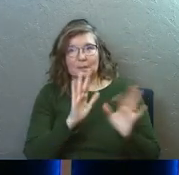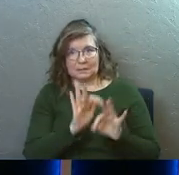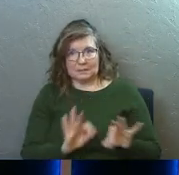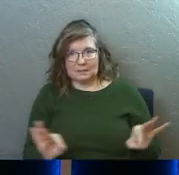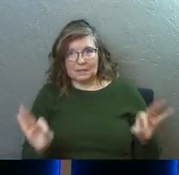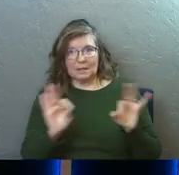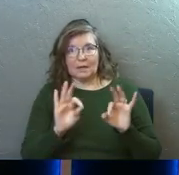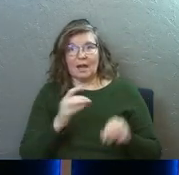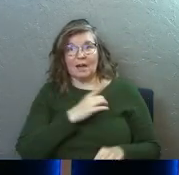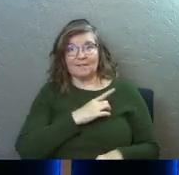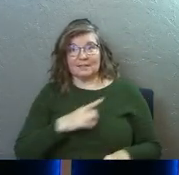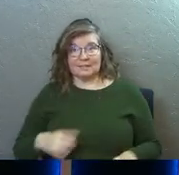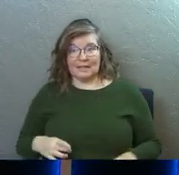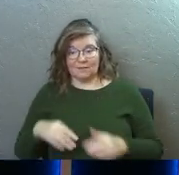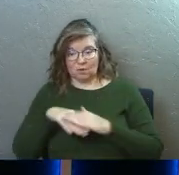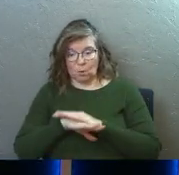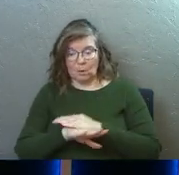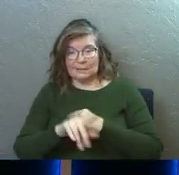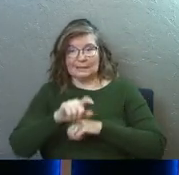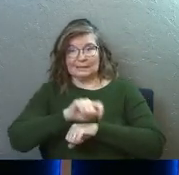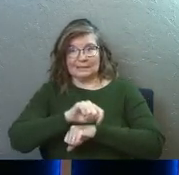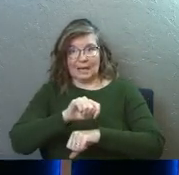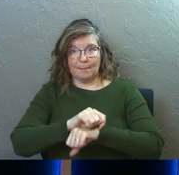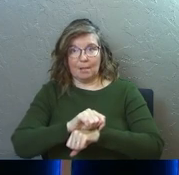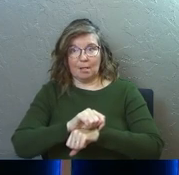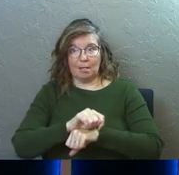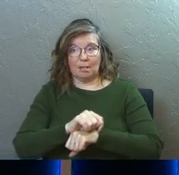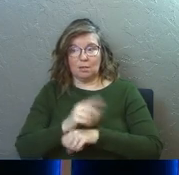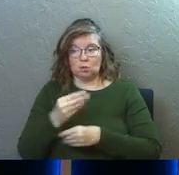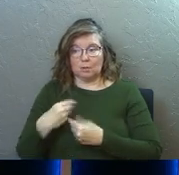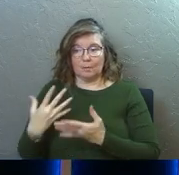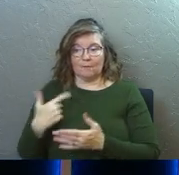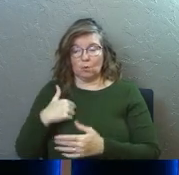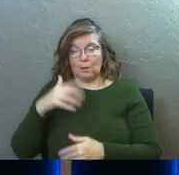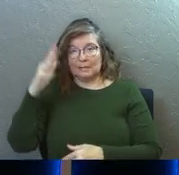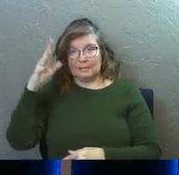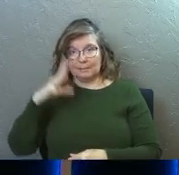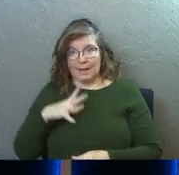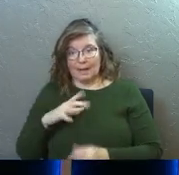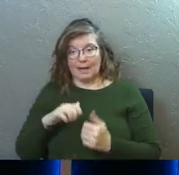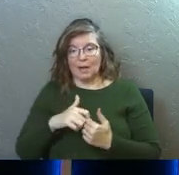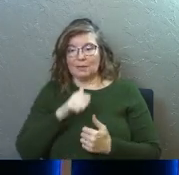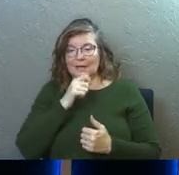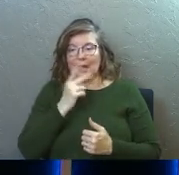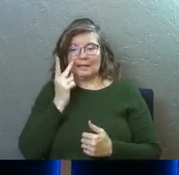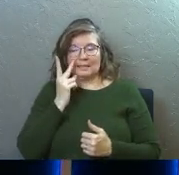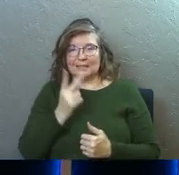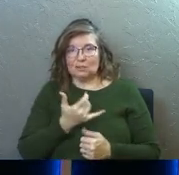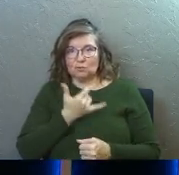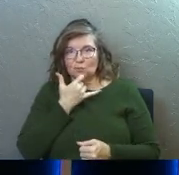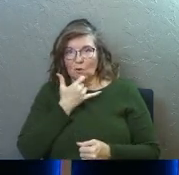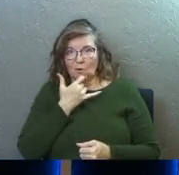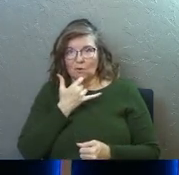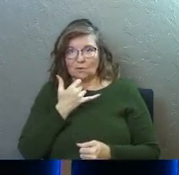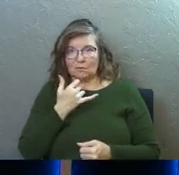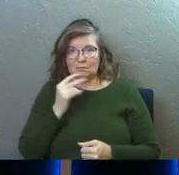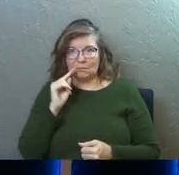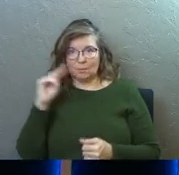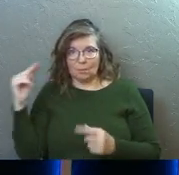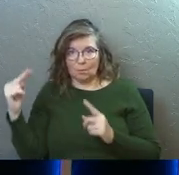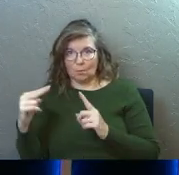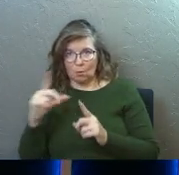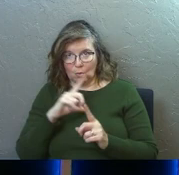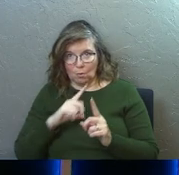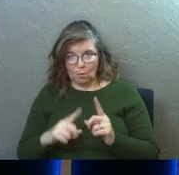significance of David going into the temple to provide for his men and how it's not seen as wrong in the sight of the Lord.